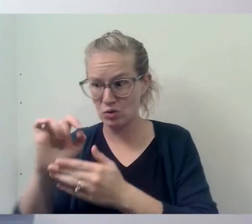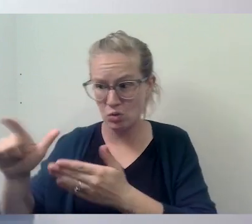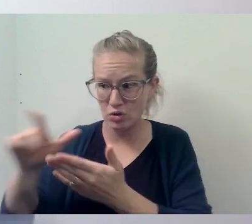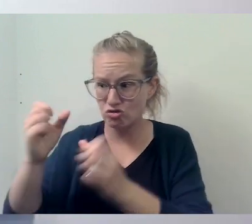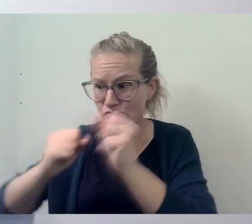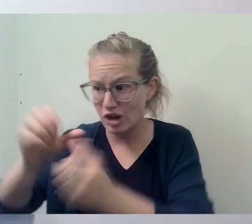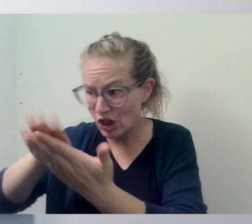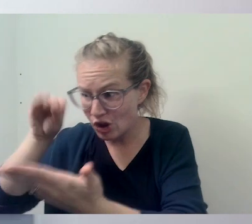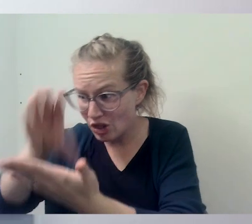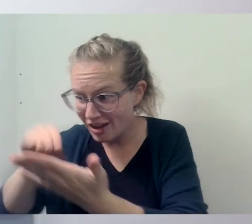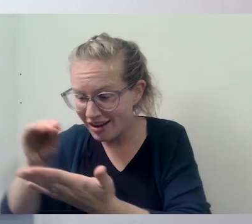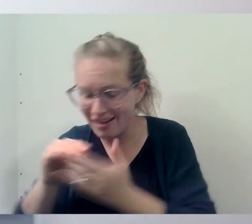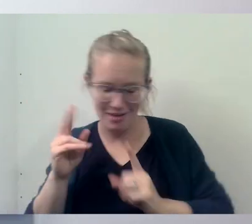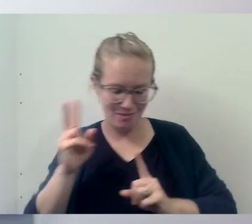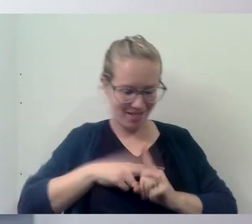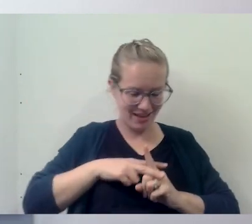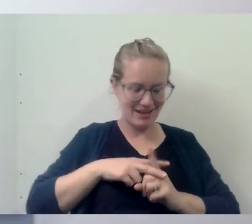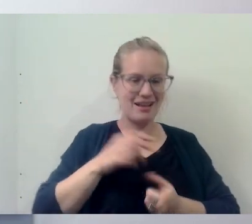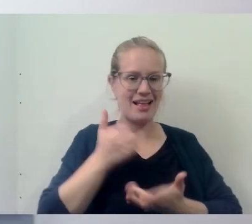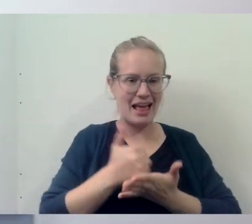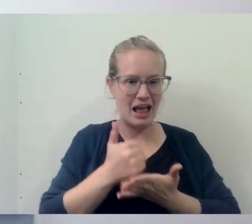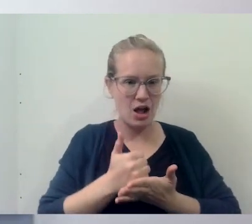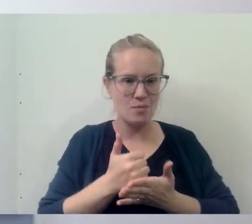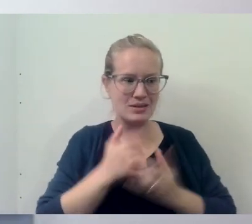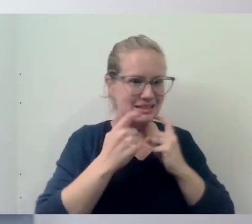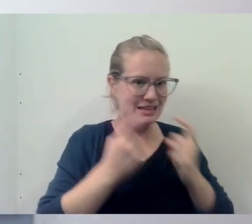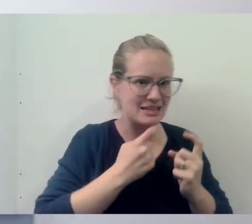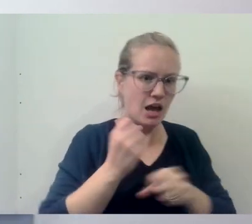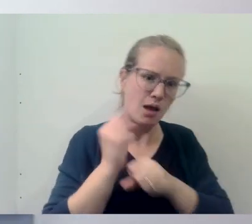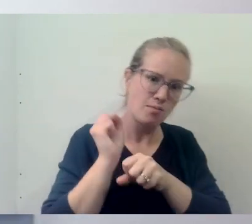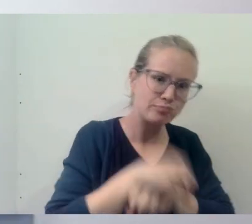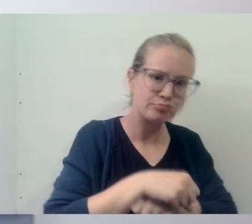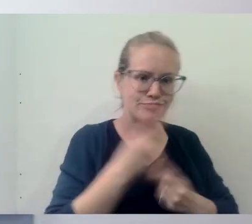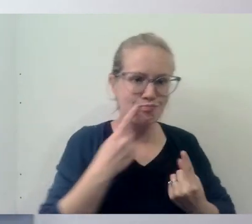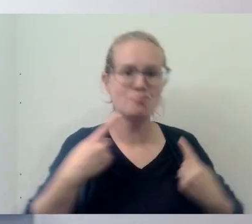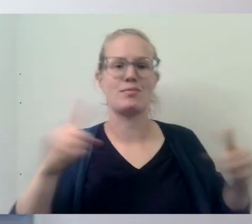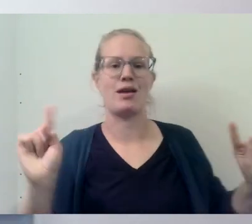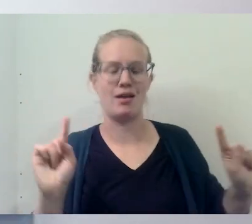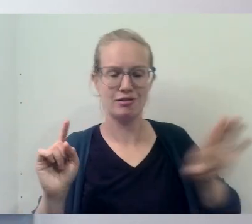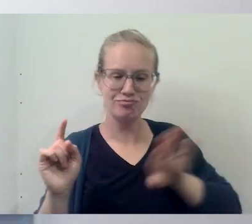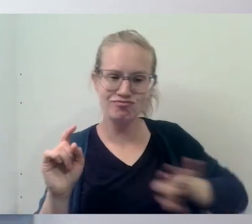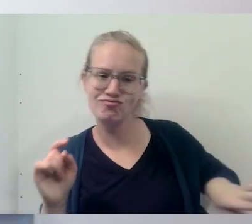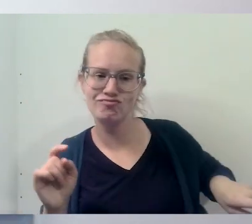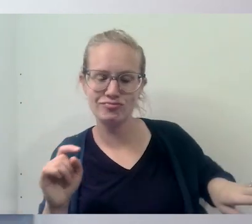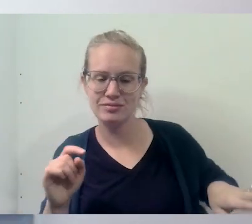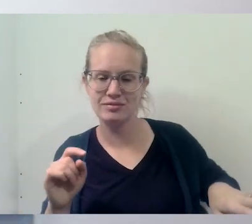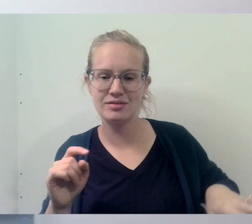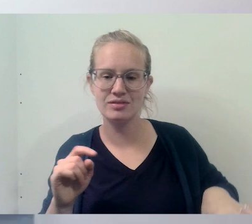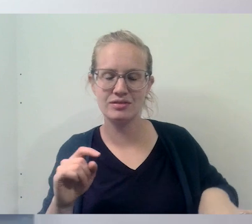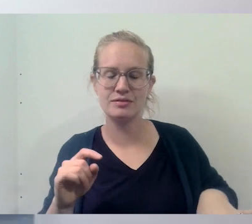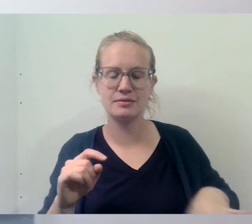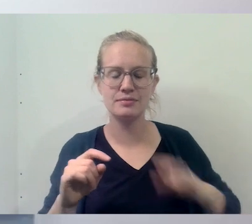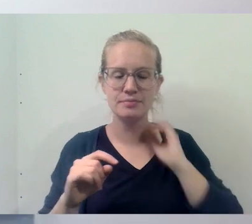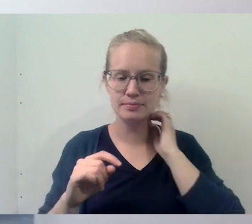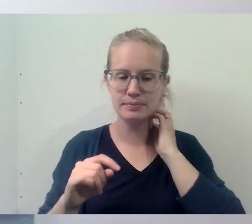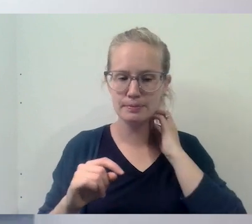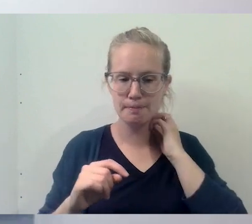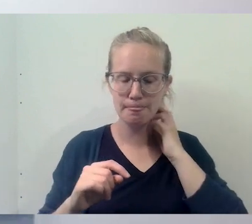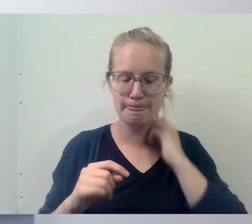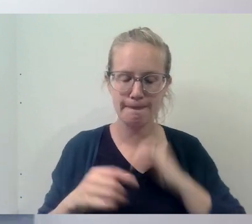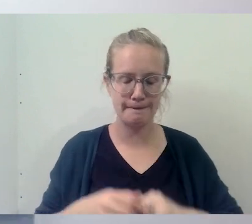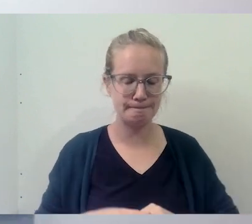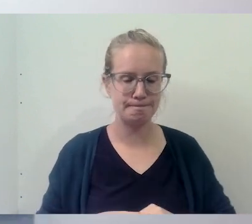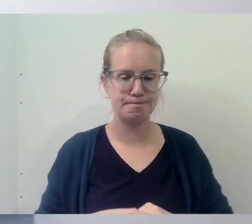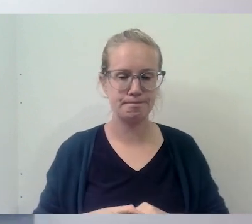themselves get out of that, you know, vicious cycle, you know, that, that particular fault was seen,